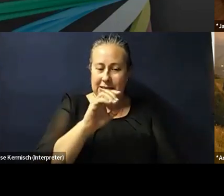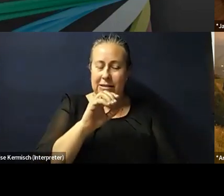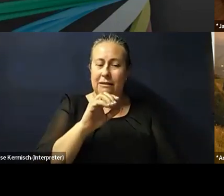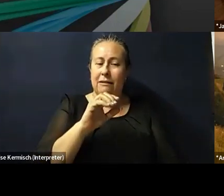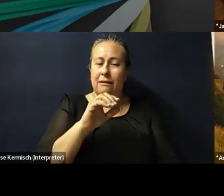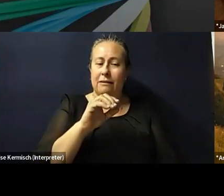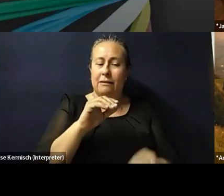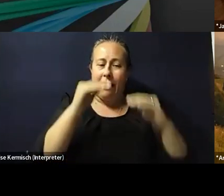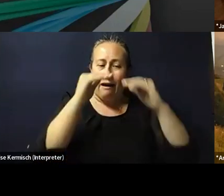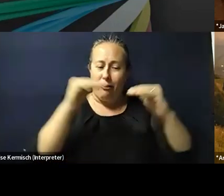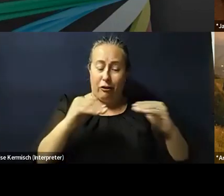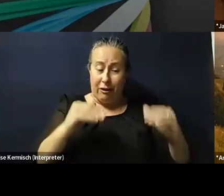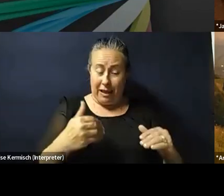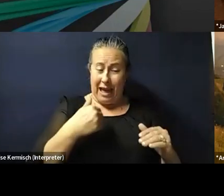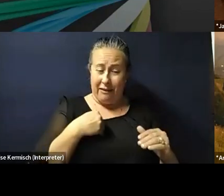health accessibility.